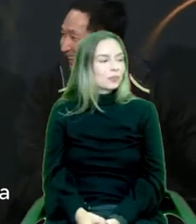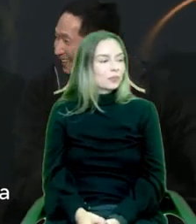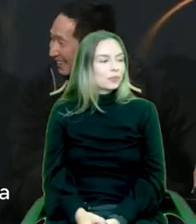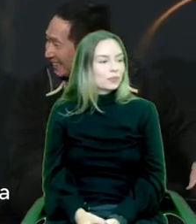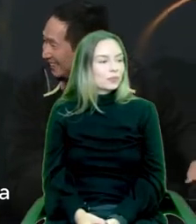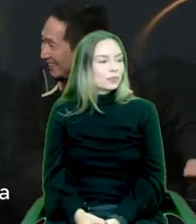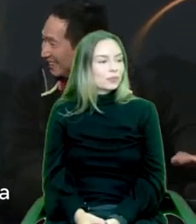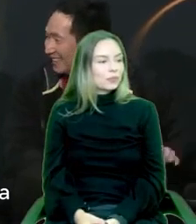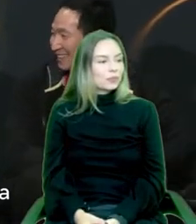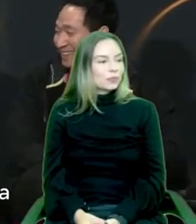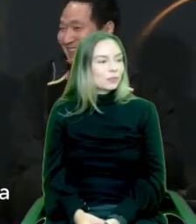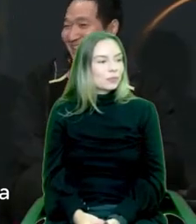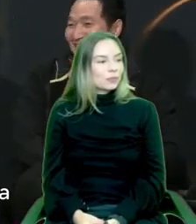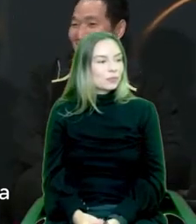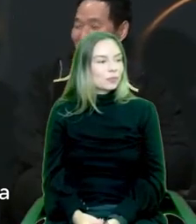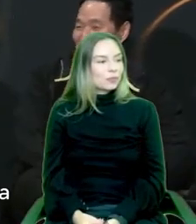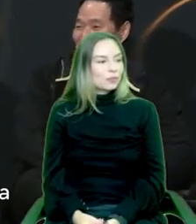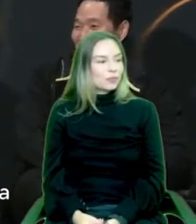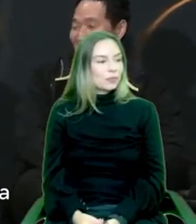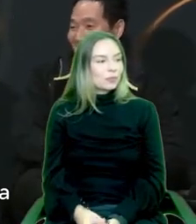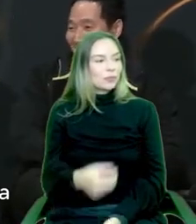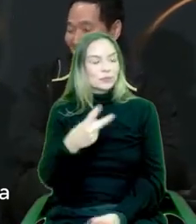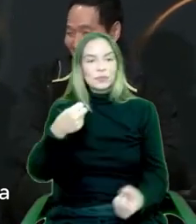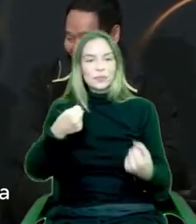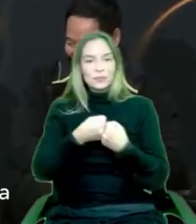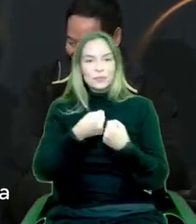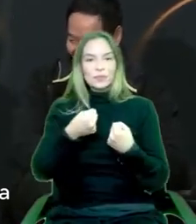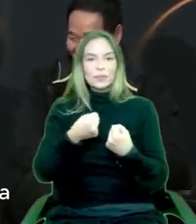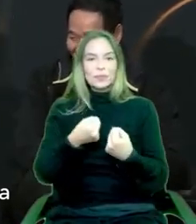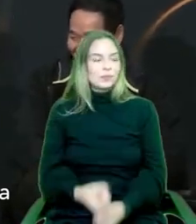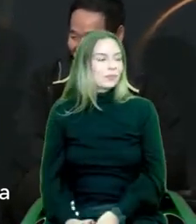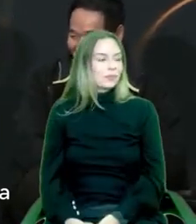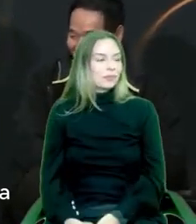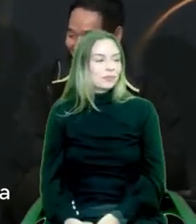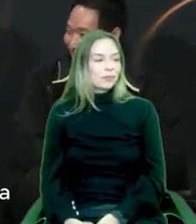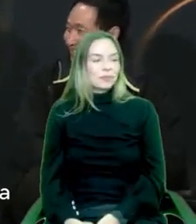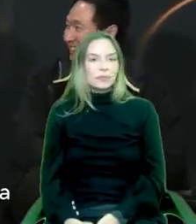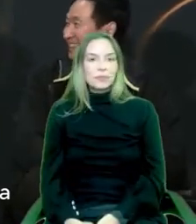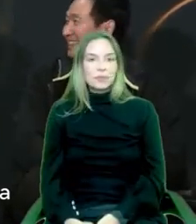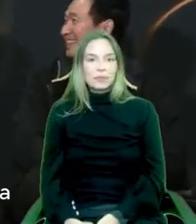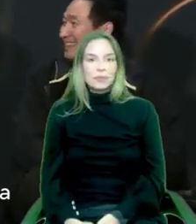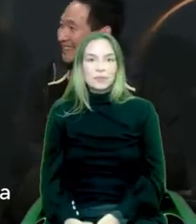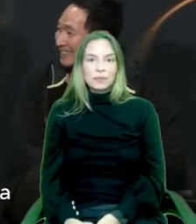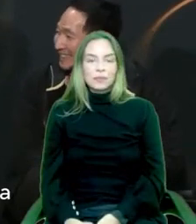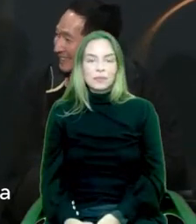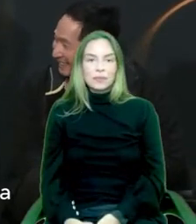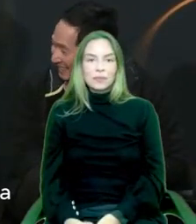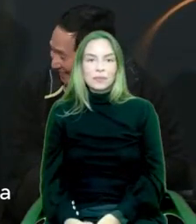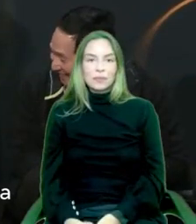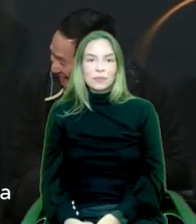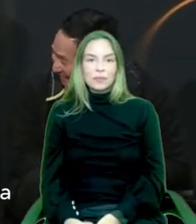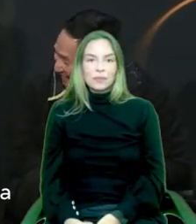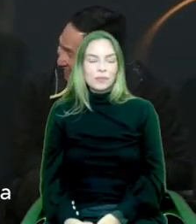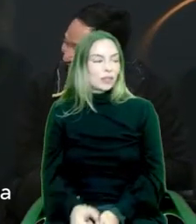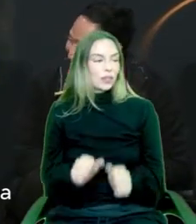Double-fisted. The clicker. Oh, I'm sorry. It's okay. It's all UX.